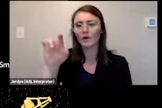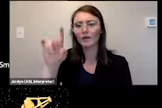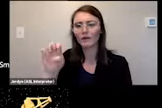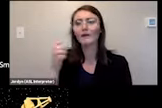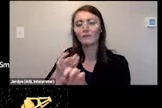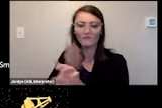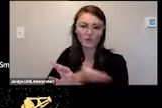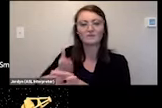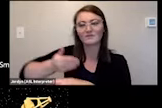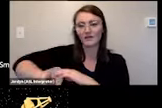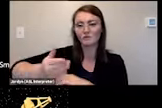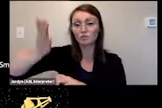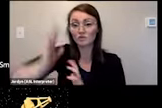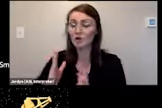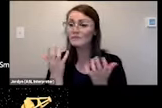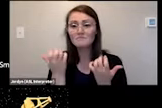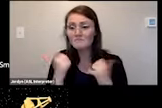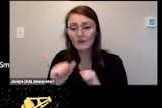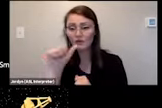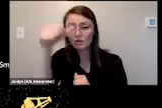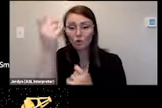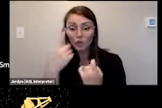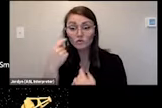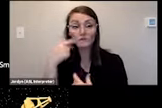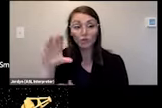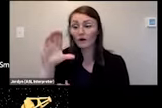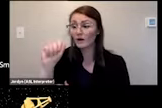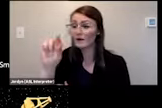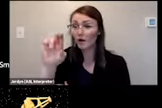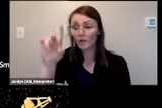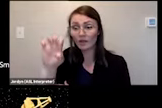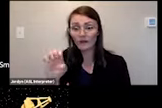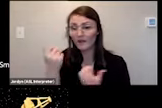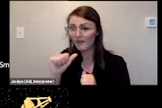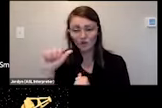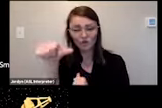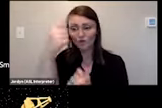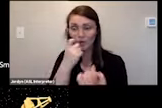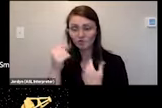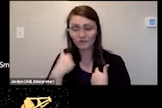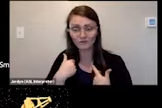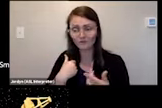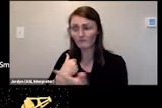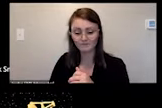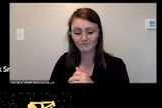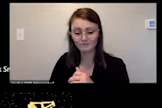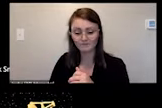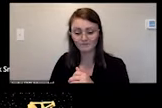presenter so are there any other questions for caroline uh before we introduce today's next speaker